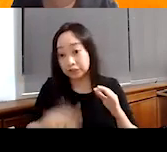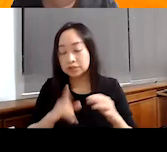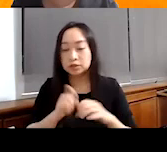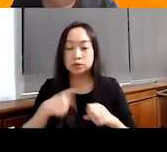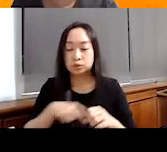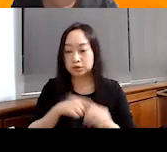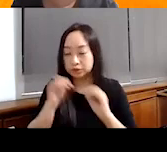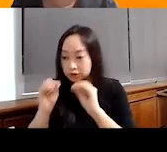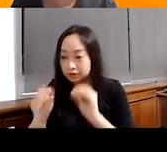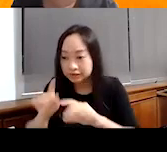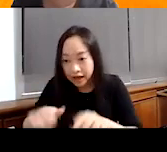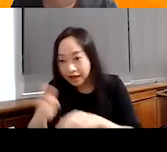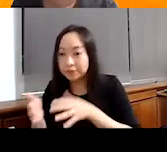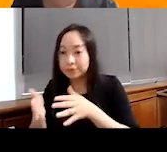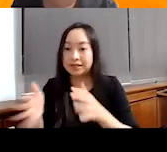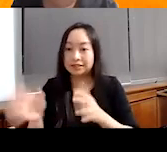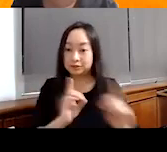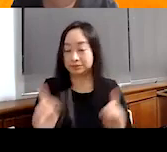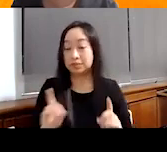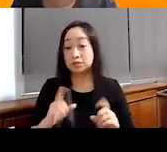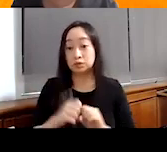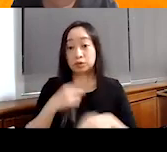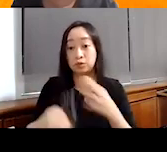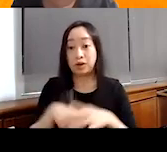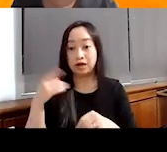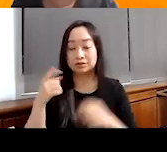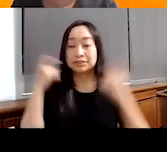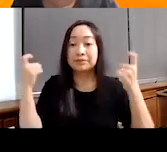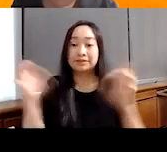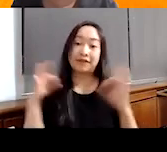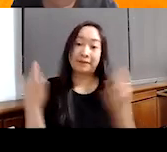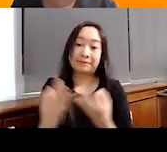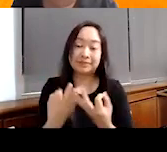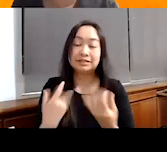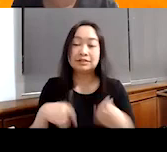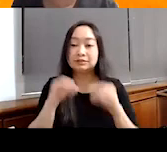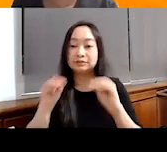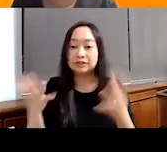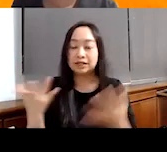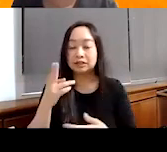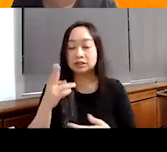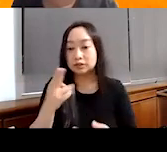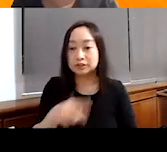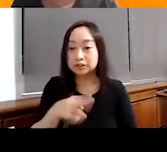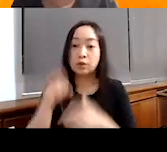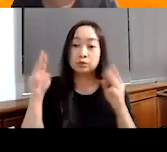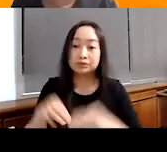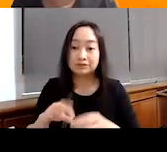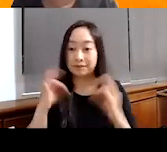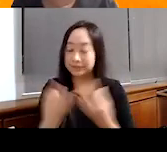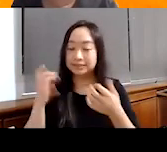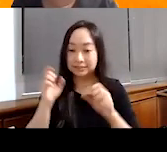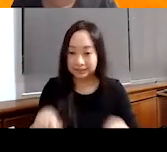teach them differently. And we're rolling out a new project model called celebrating families. It's contextualized to work with either Christian or Muslim families. And